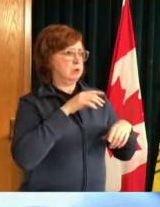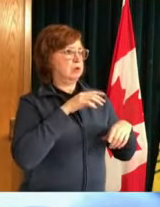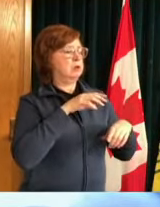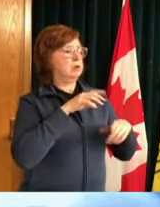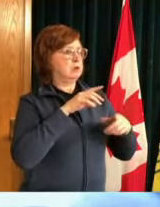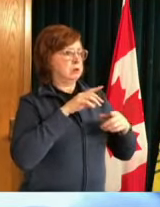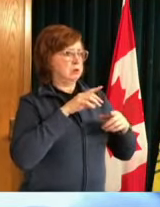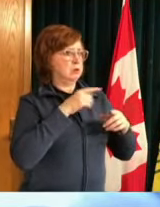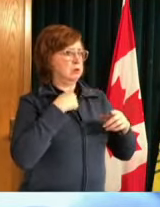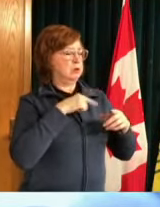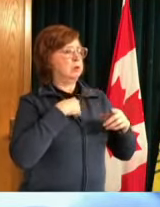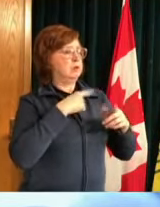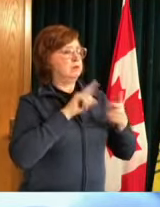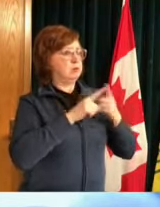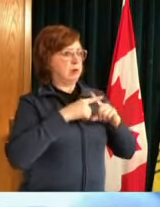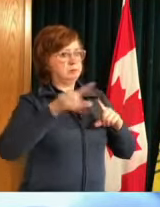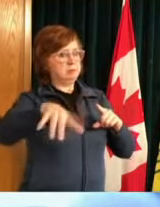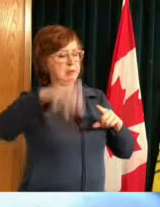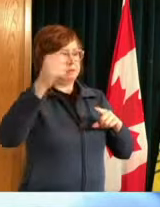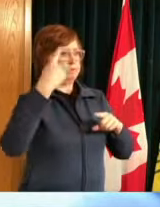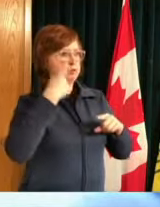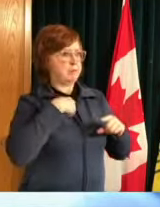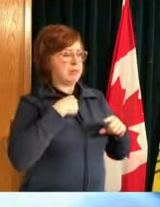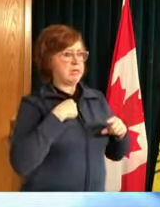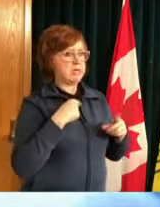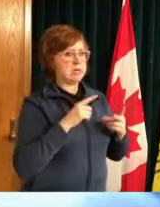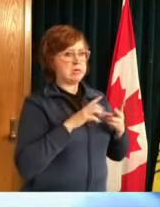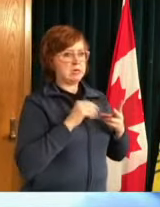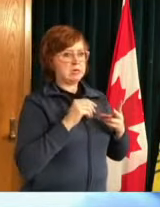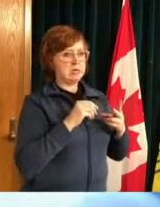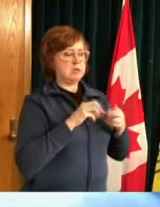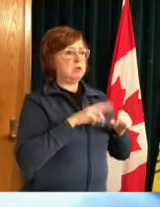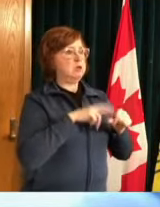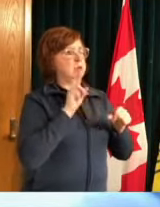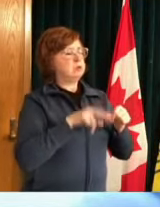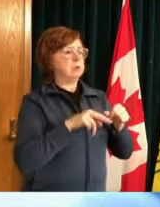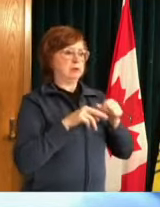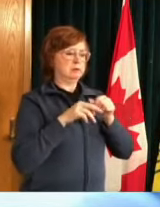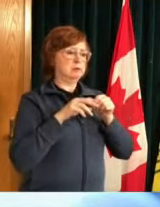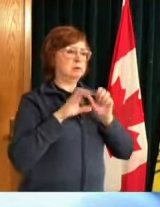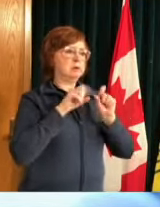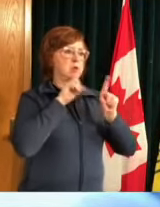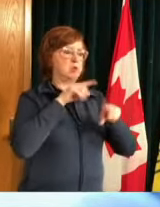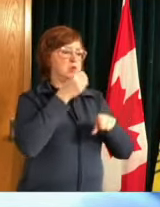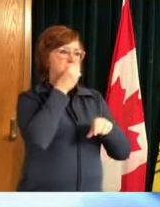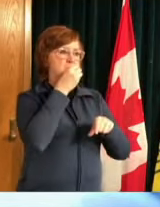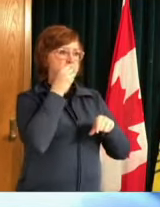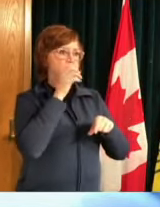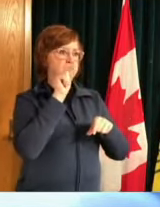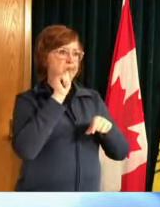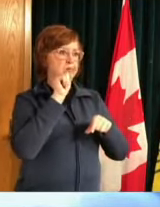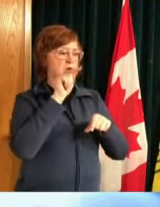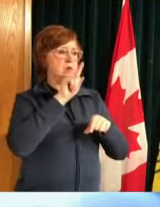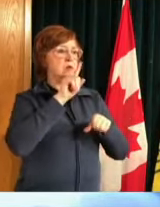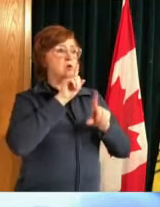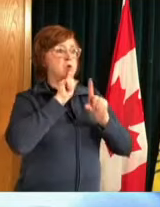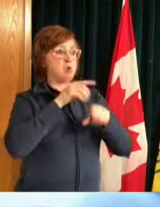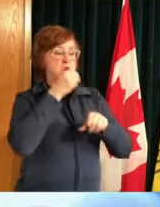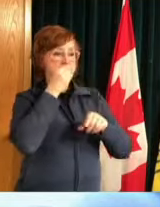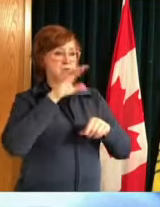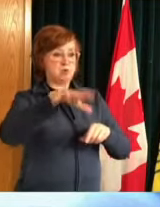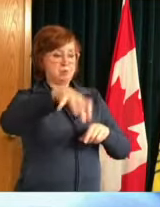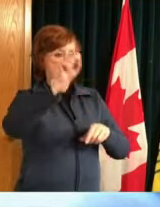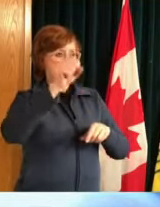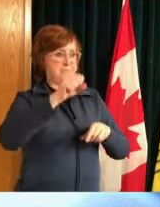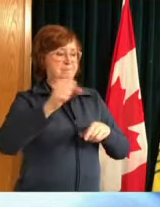of course uh you can only order take out but everywhere else in saskatchewan you know relying more on curbside pickup and take out being very